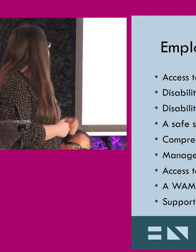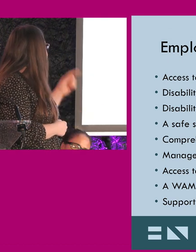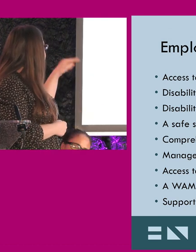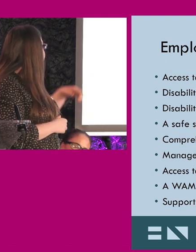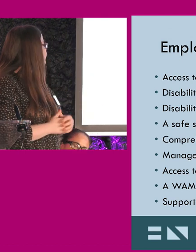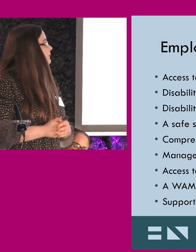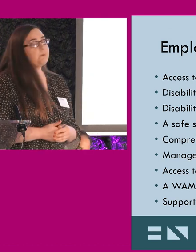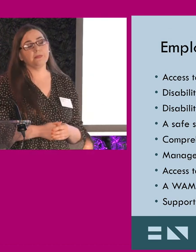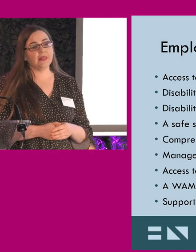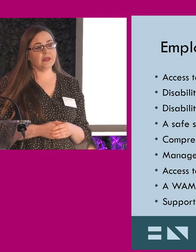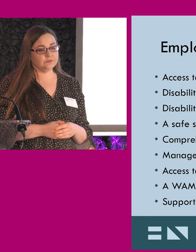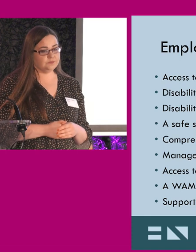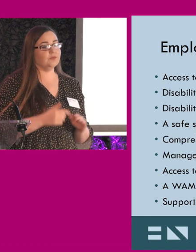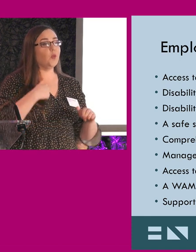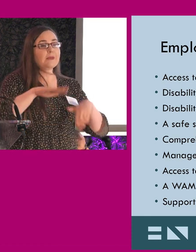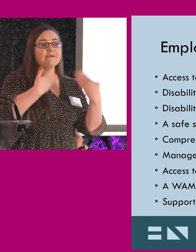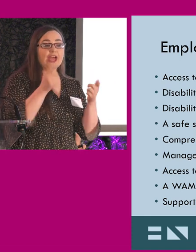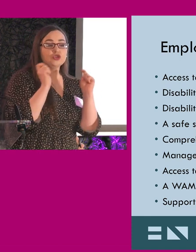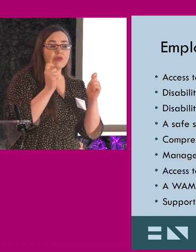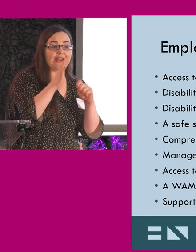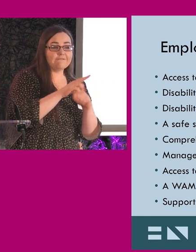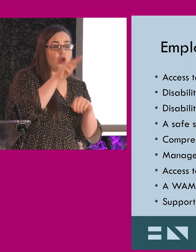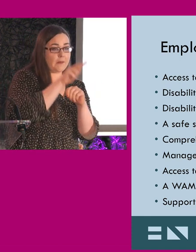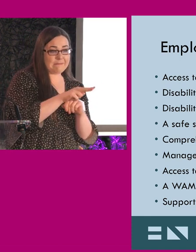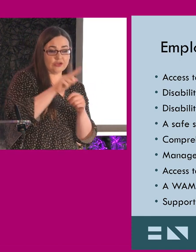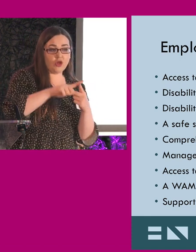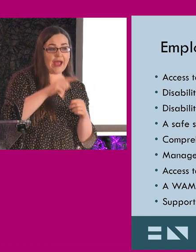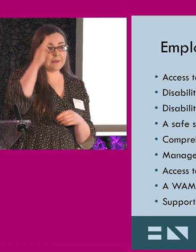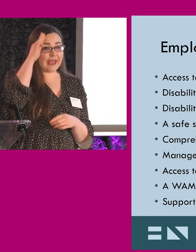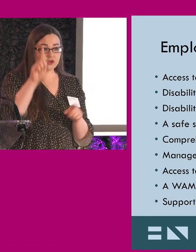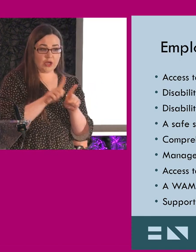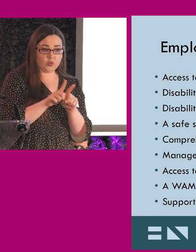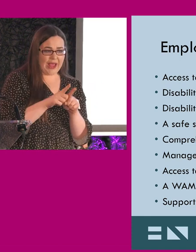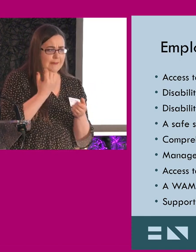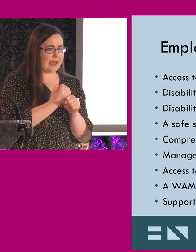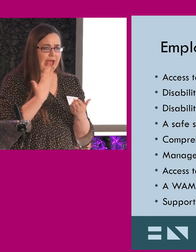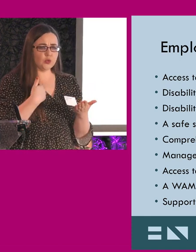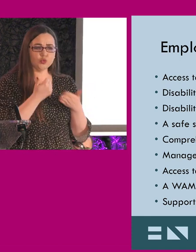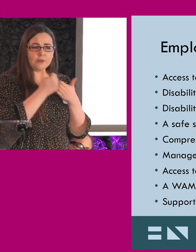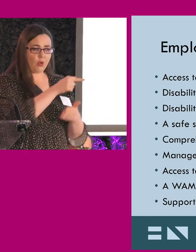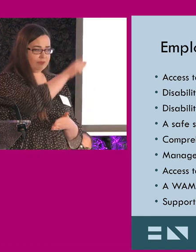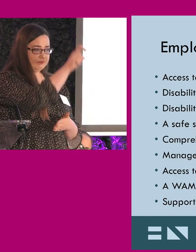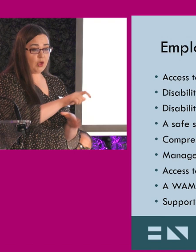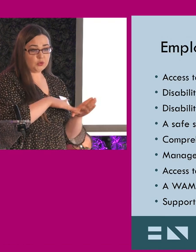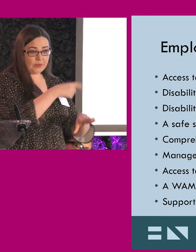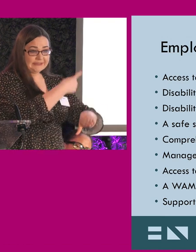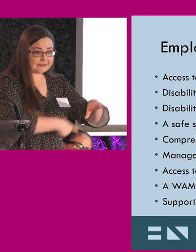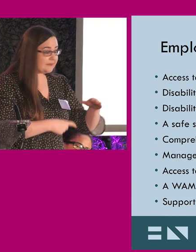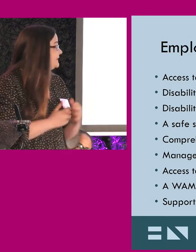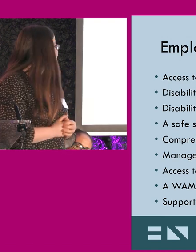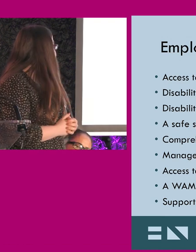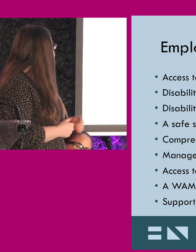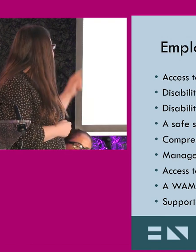disability and the support that should be in place. We provide training and mentoring, uh, with, with two employers,